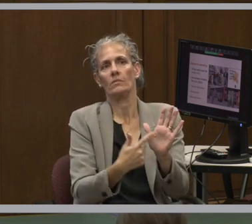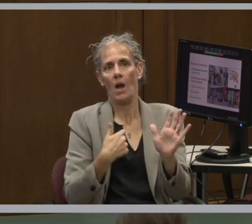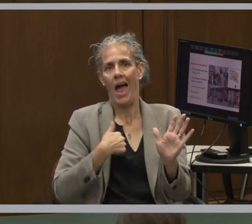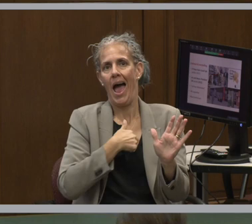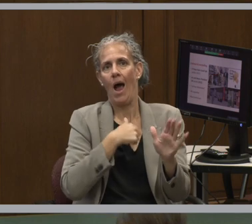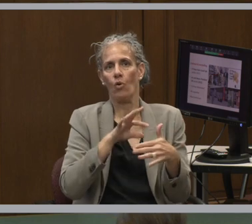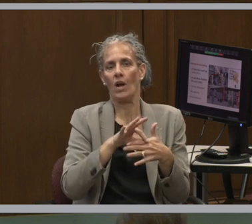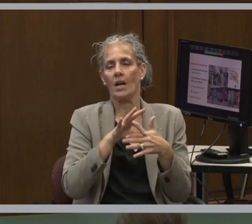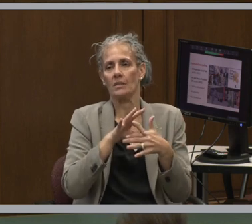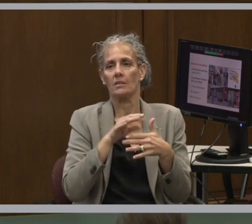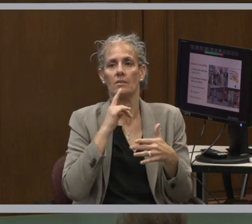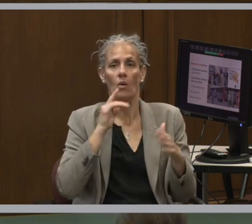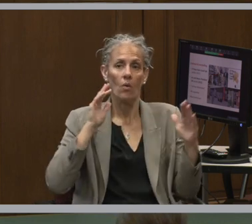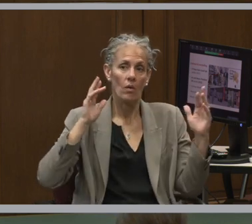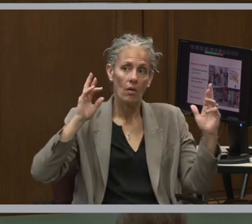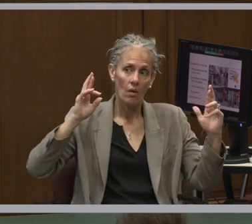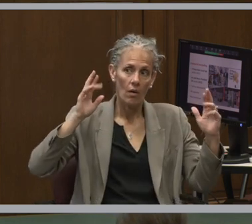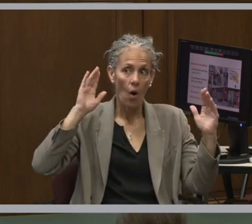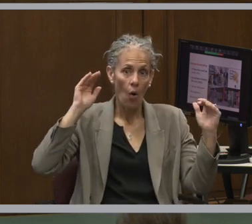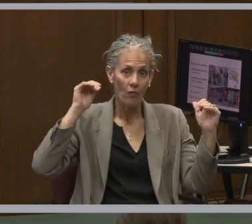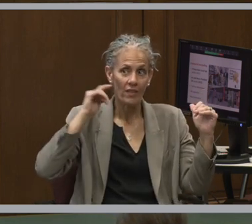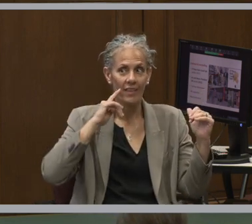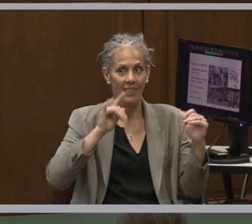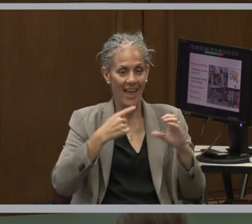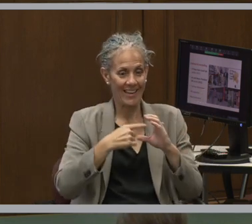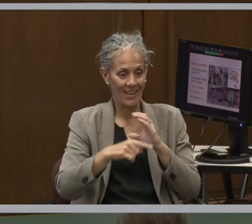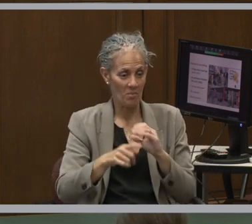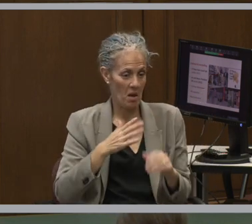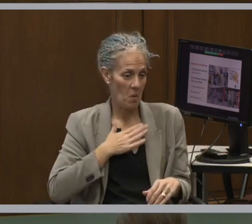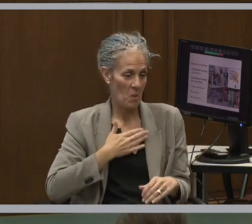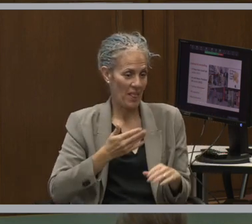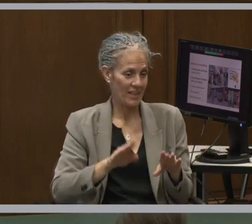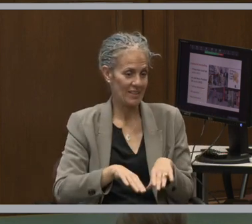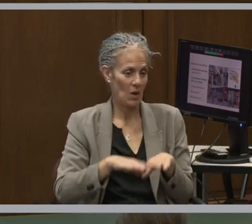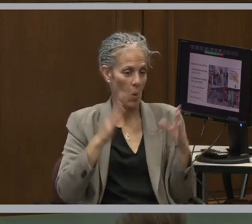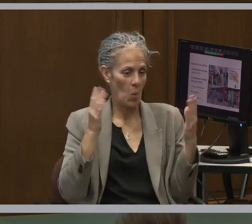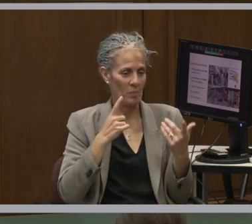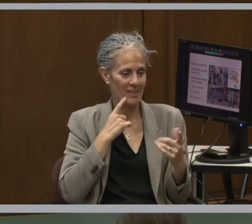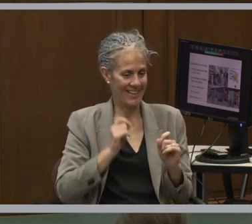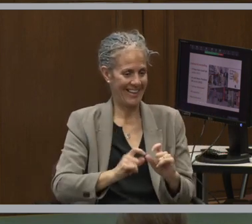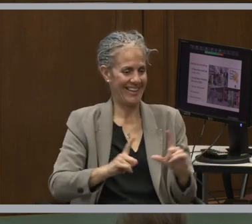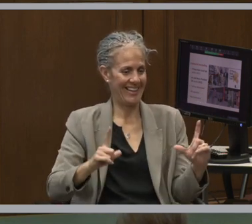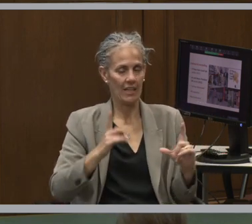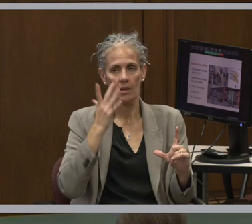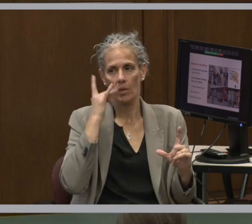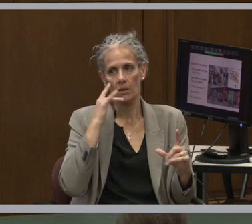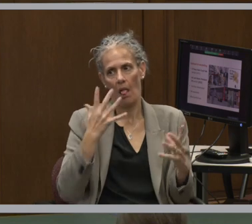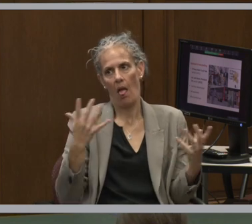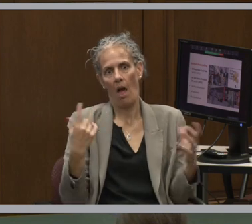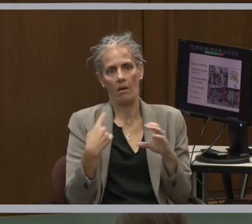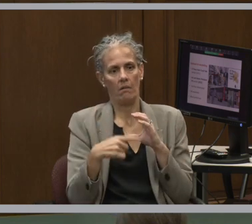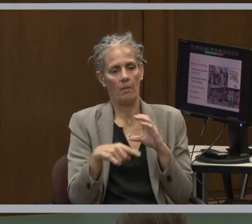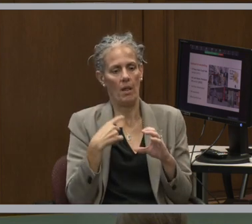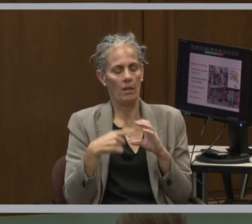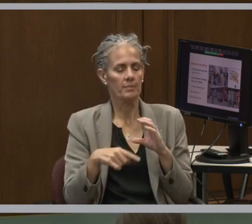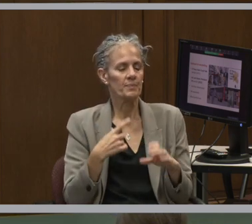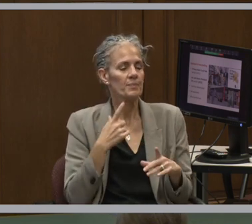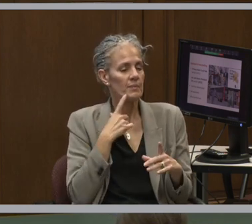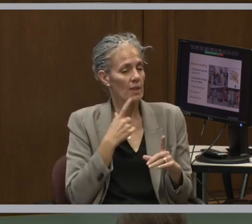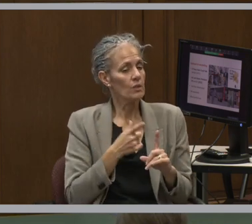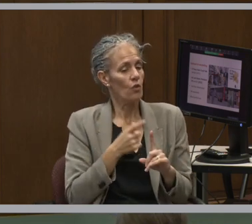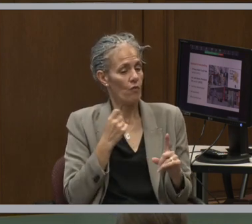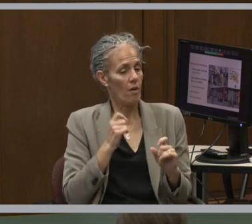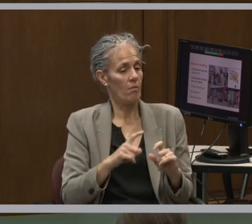Hopefully it also means that more people open that email because we do get a lot of emails. But, you know, from that we have